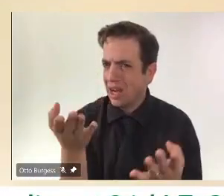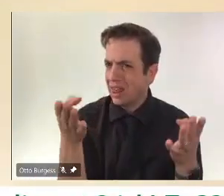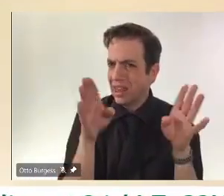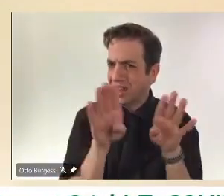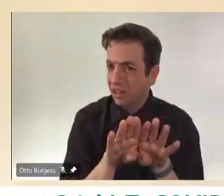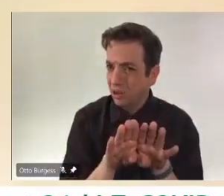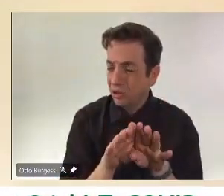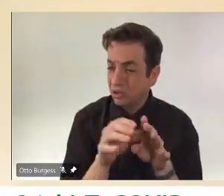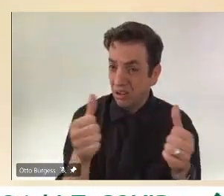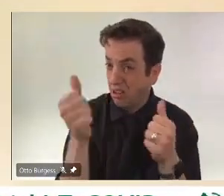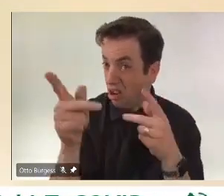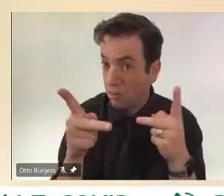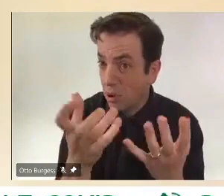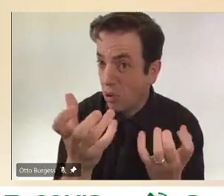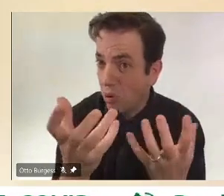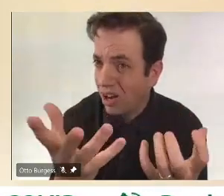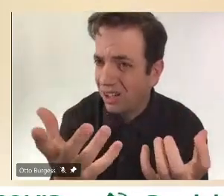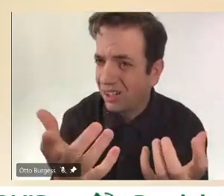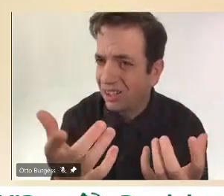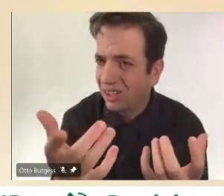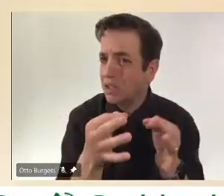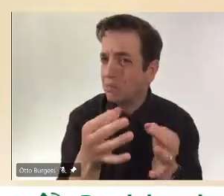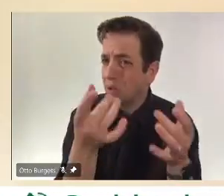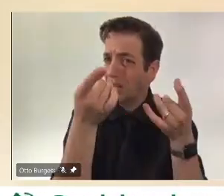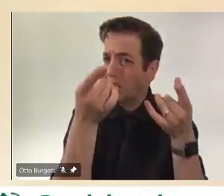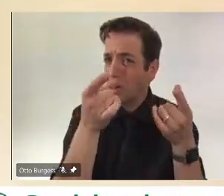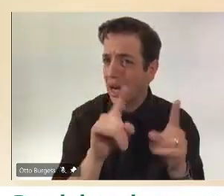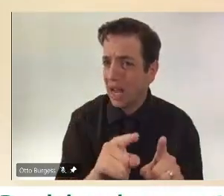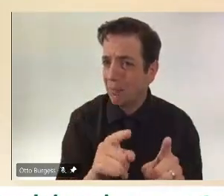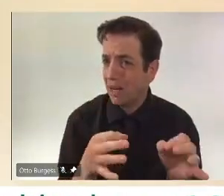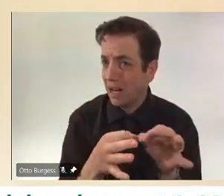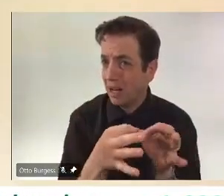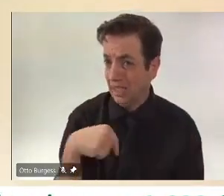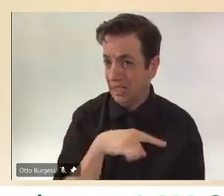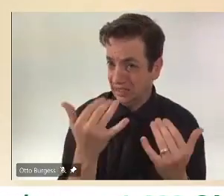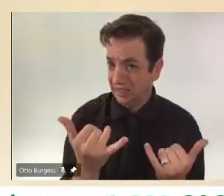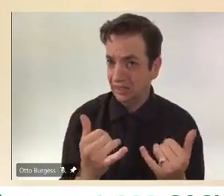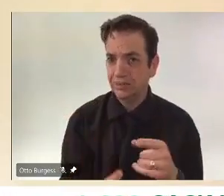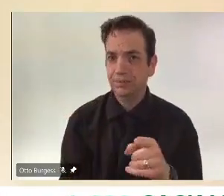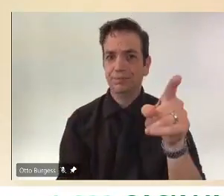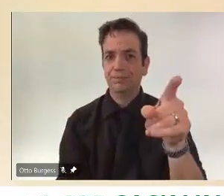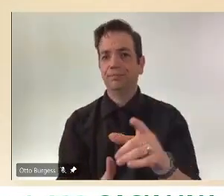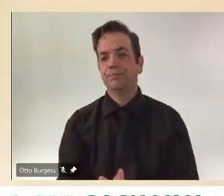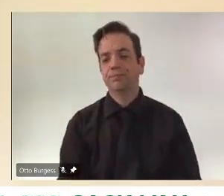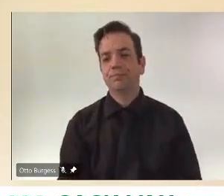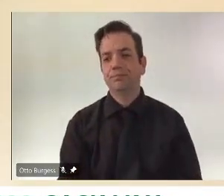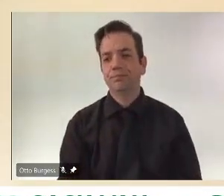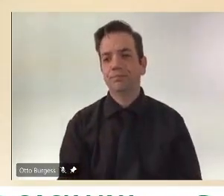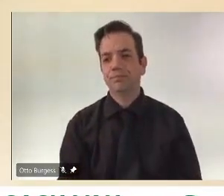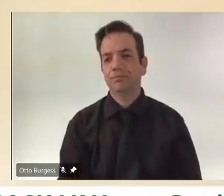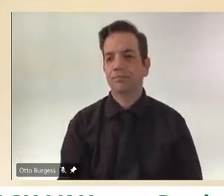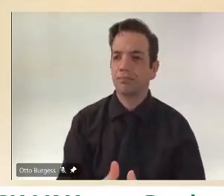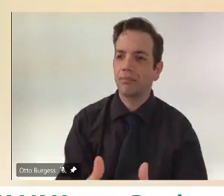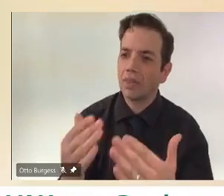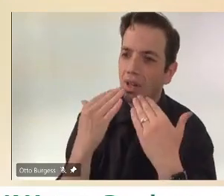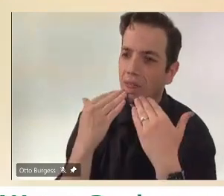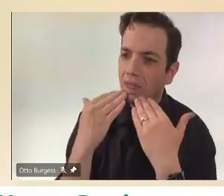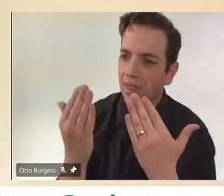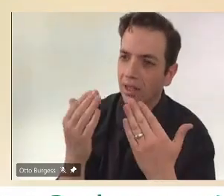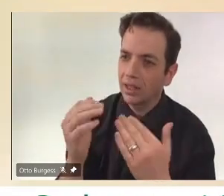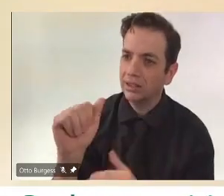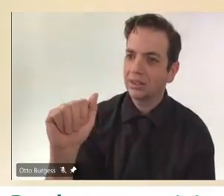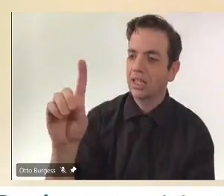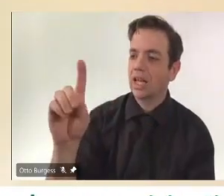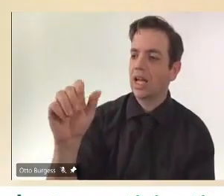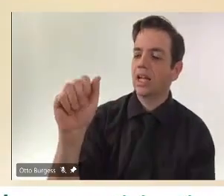Can you just let us know what the update is on that? Thanks, Adam. So as you know, we're splitting basically our shipments